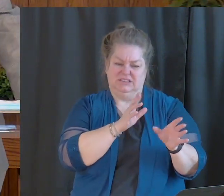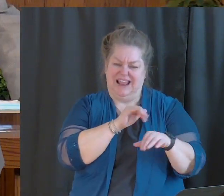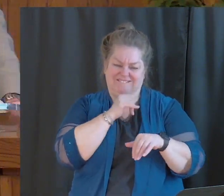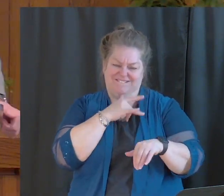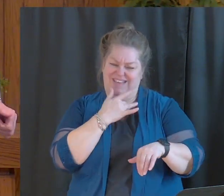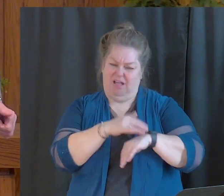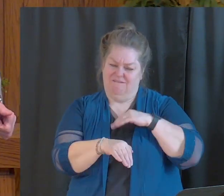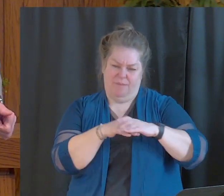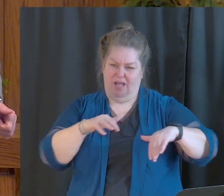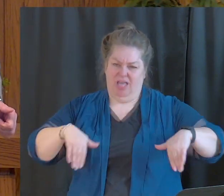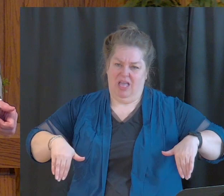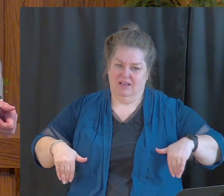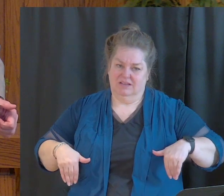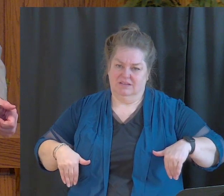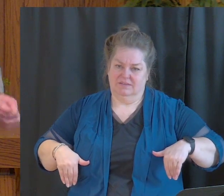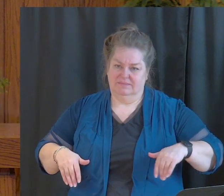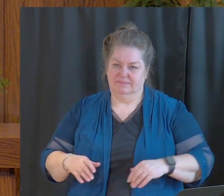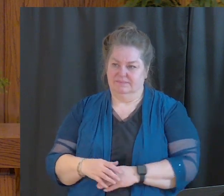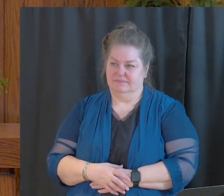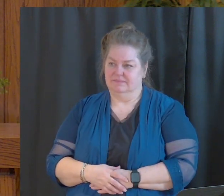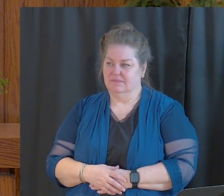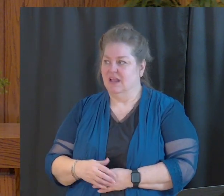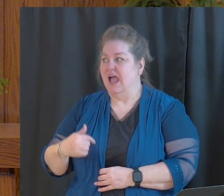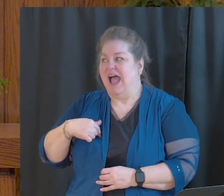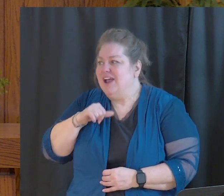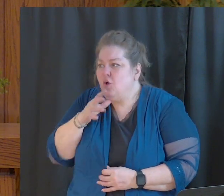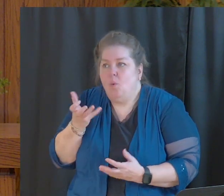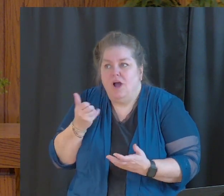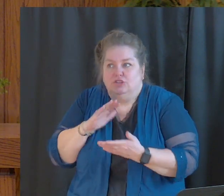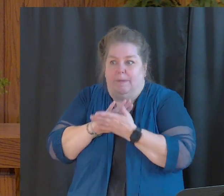not wanting to be made uncomfortable.